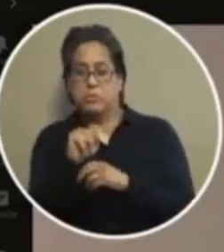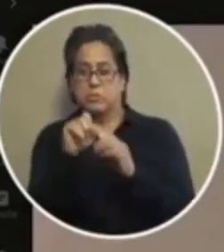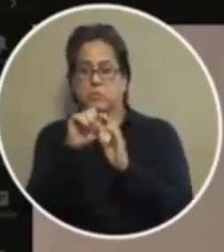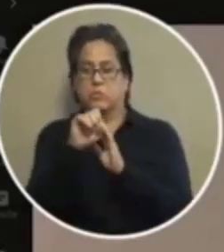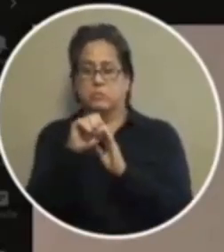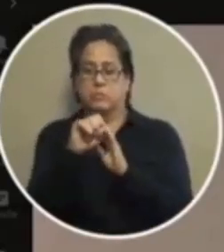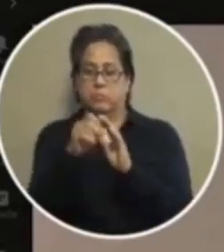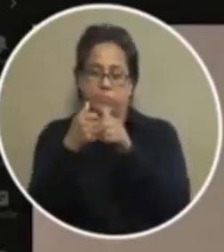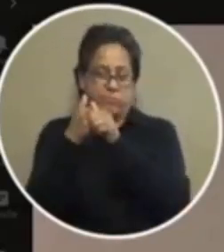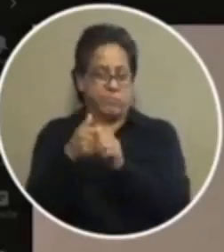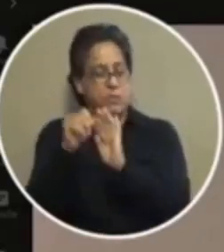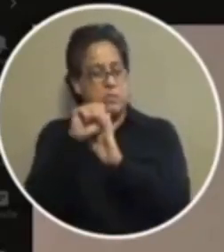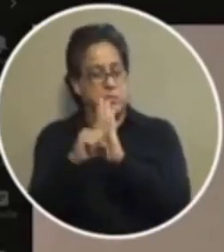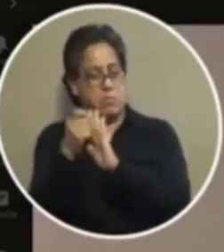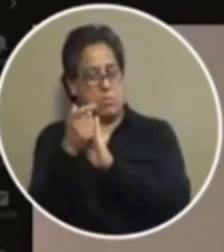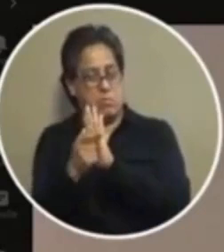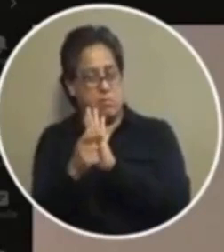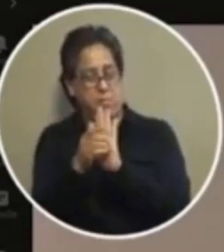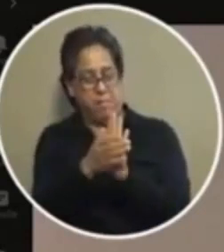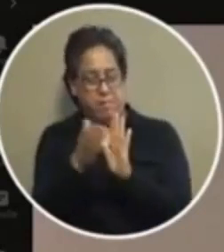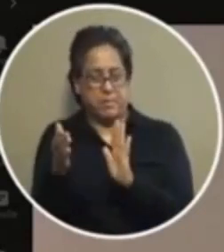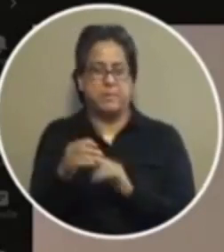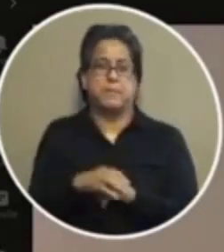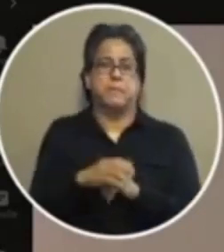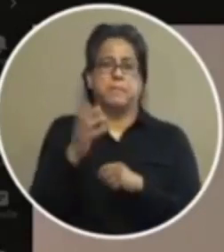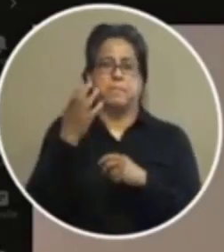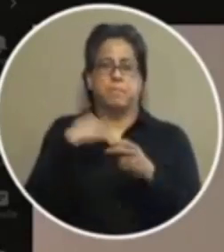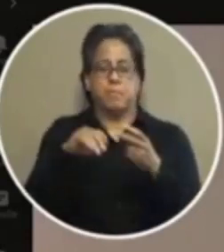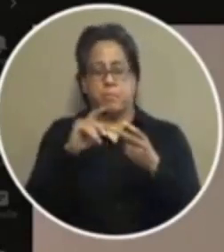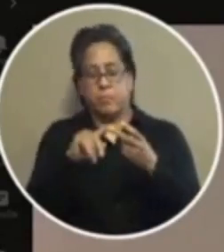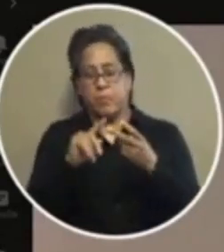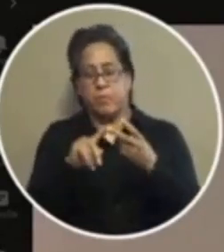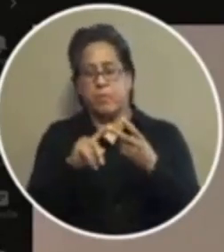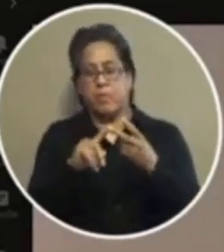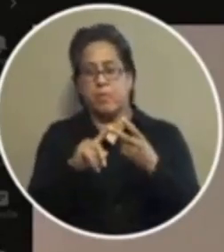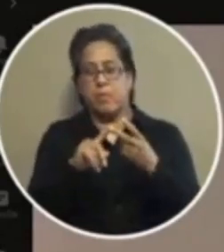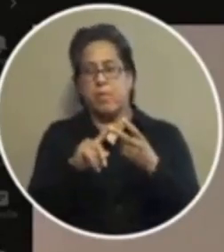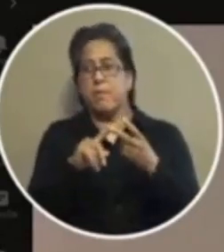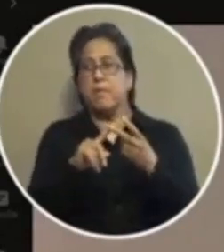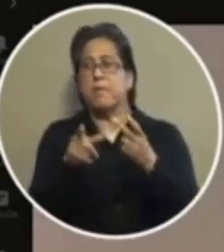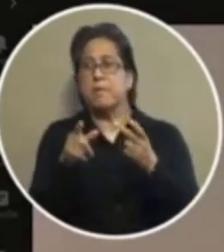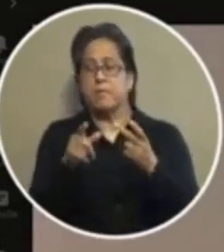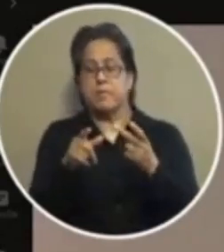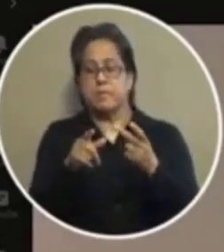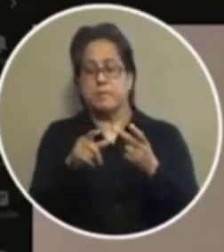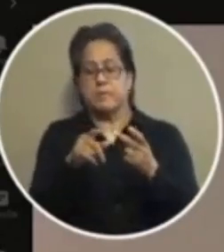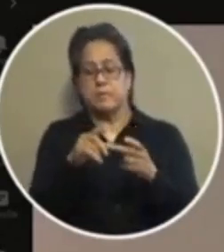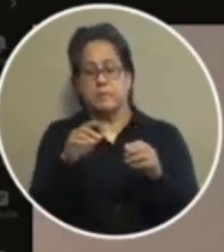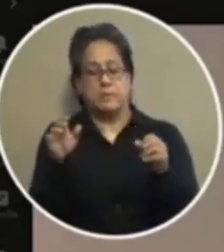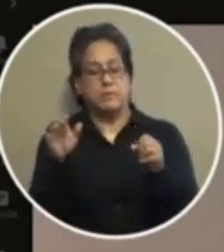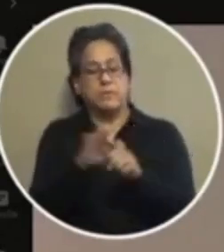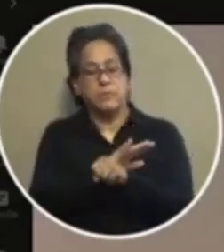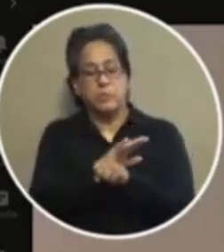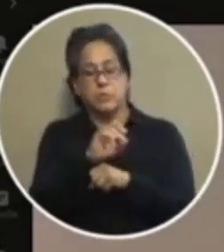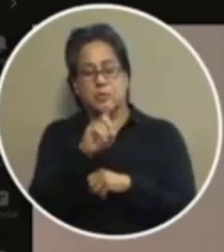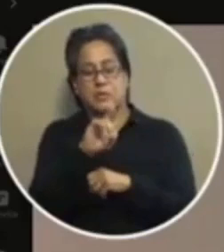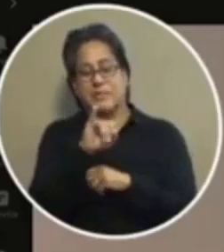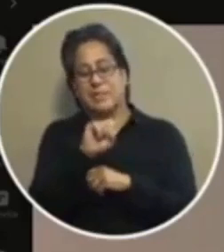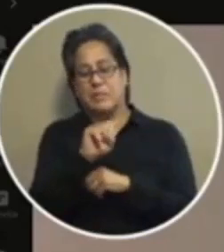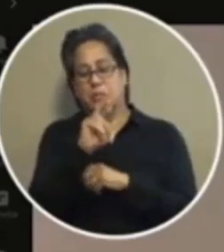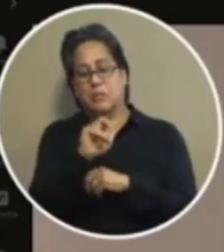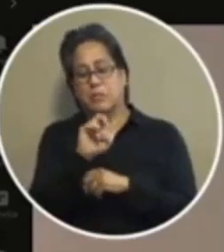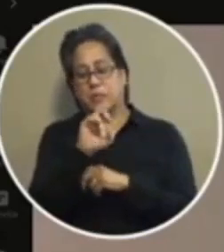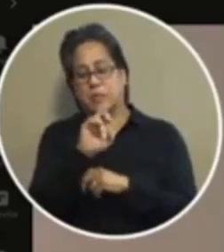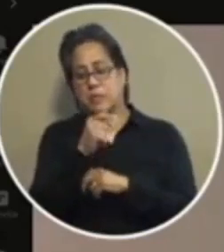law um the next thing is that there has been a complete disregard for our